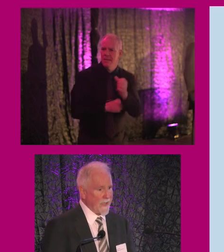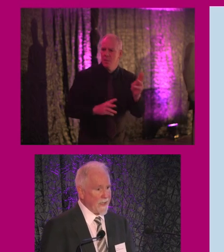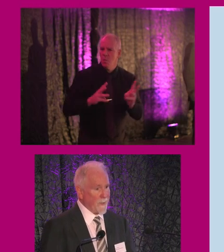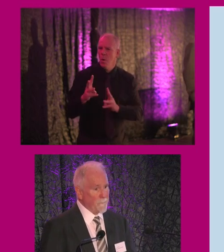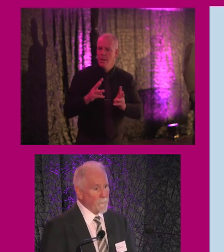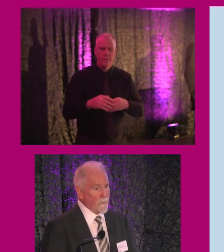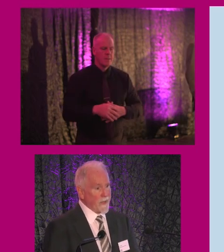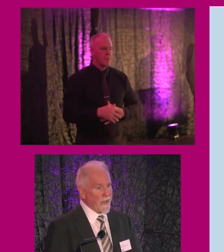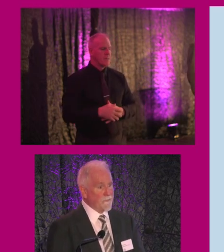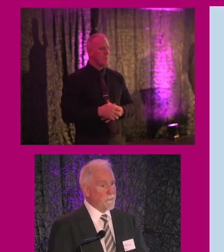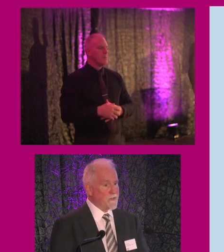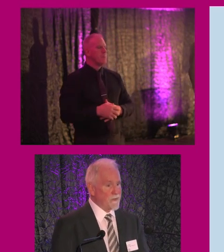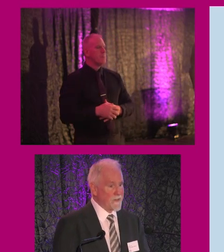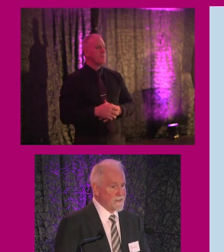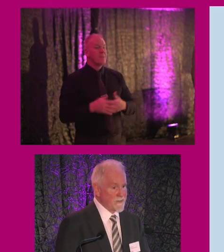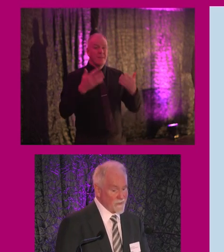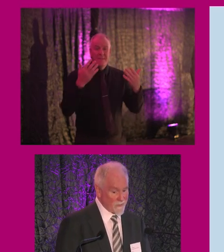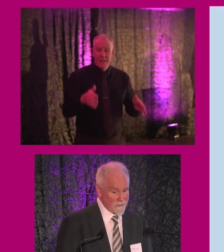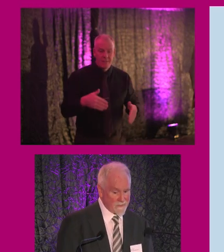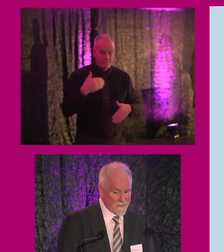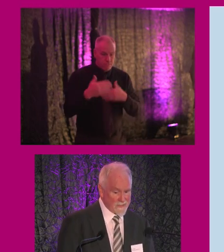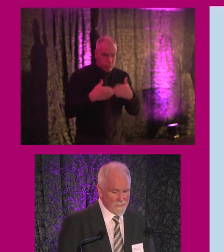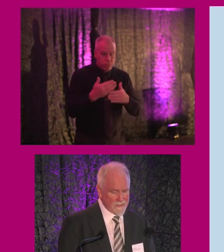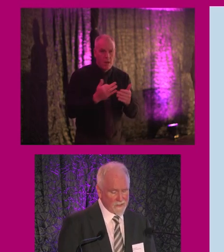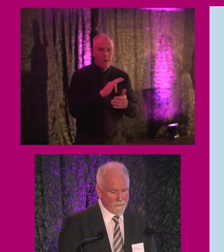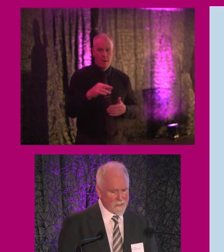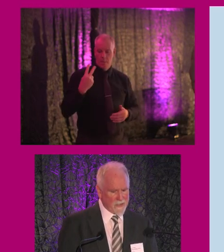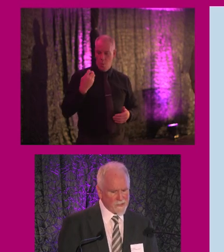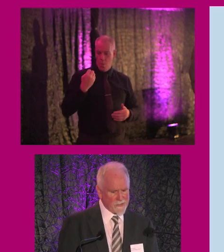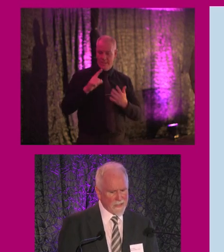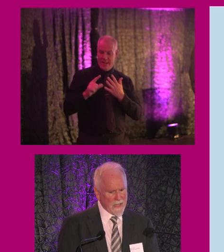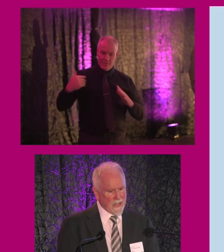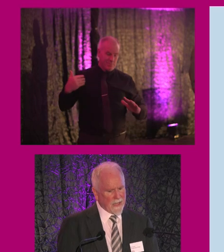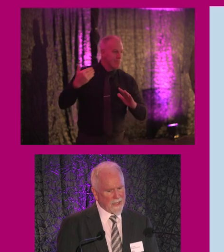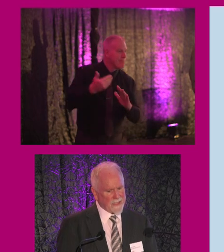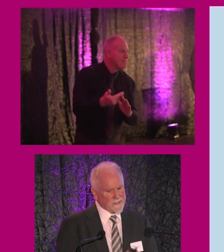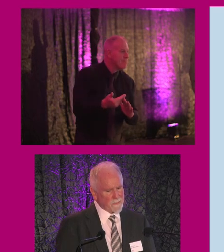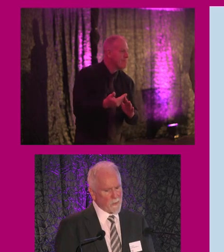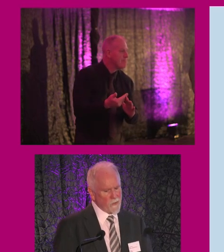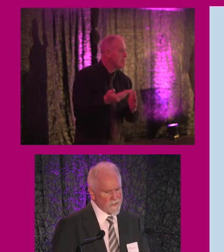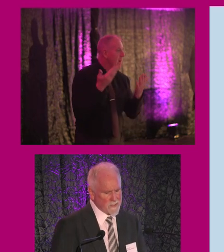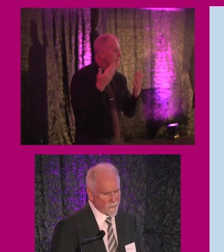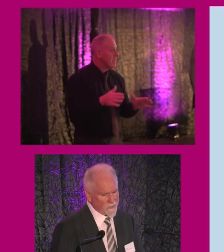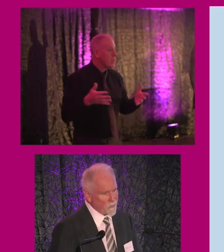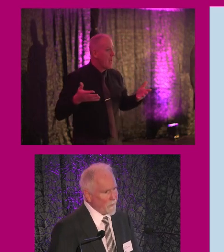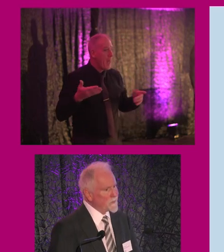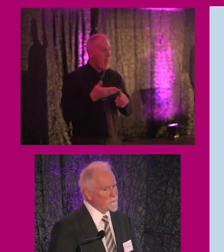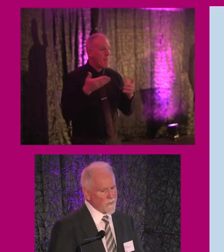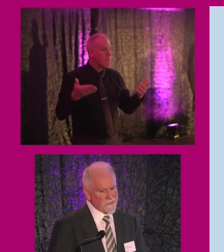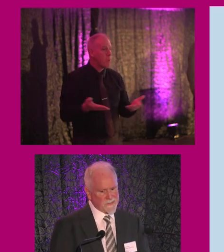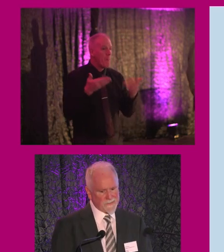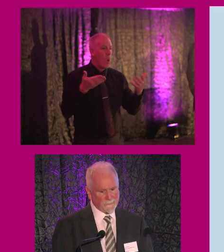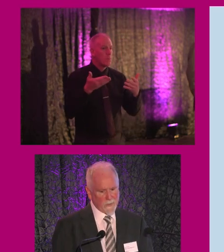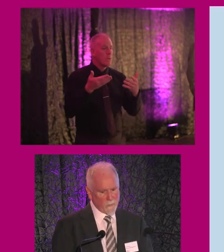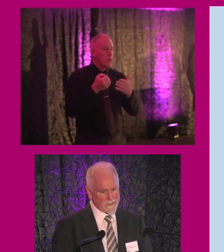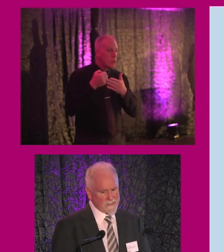we have been doing this since 2007, as already mentioned, it's to promote and support employment to